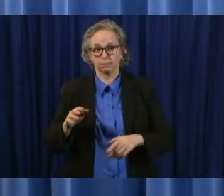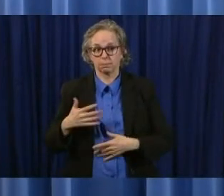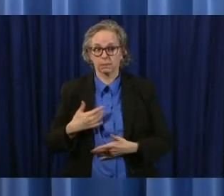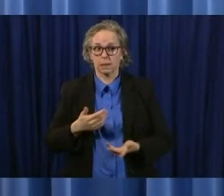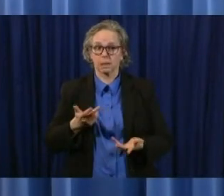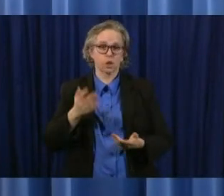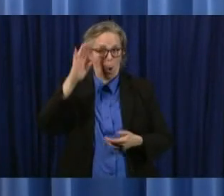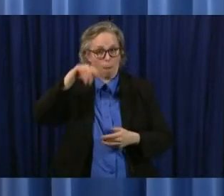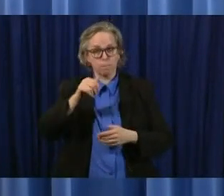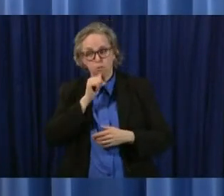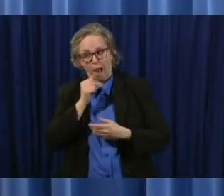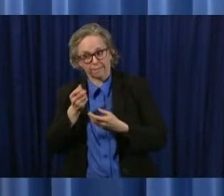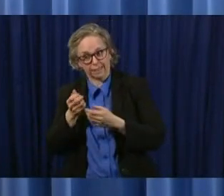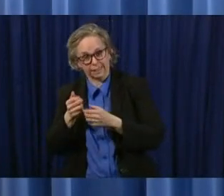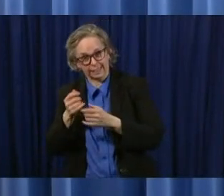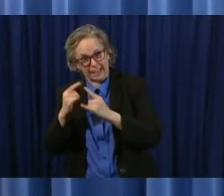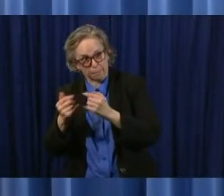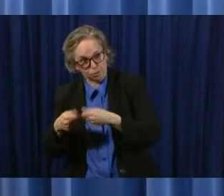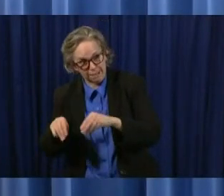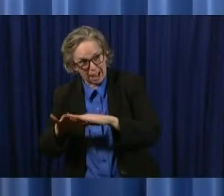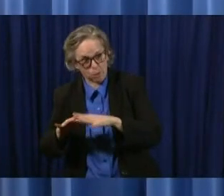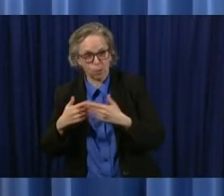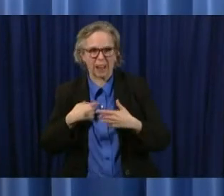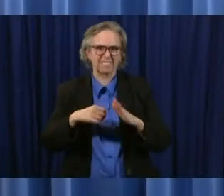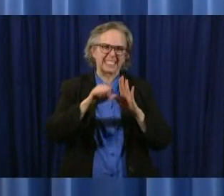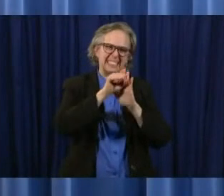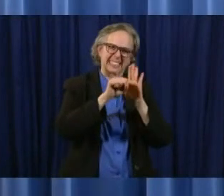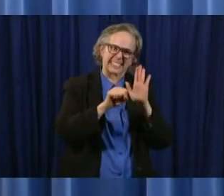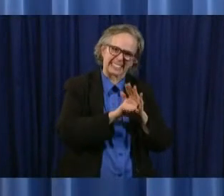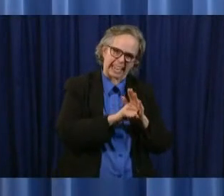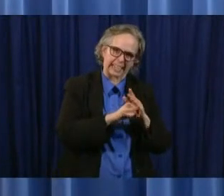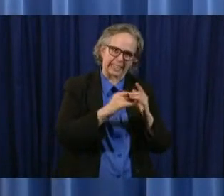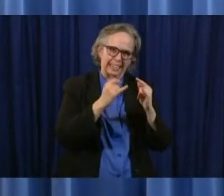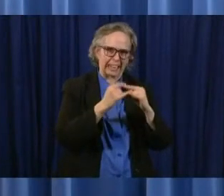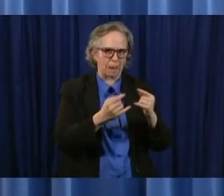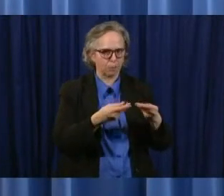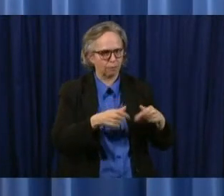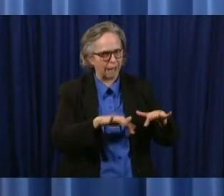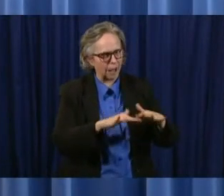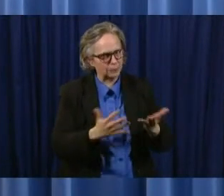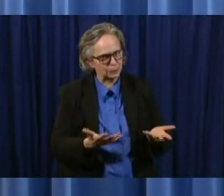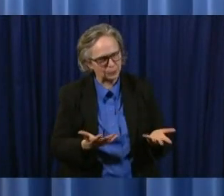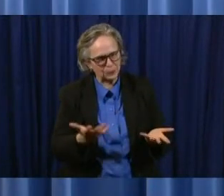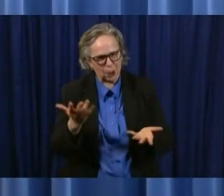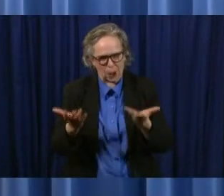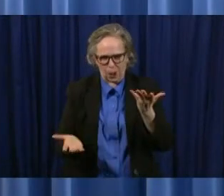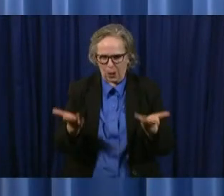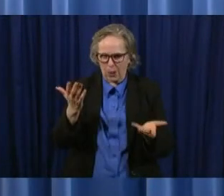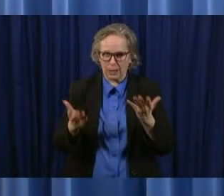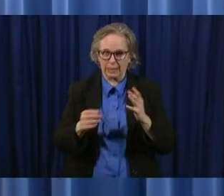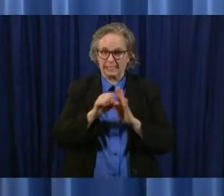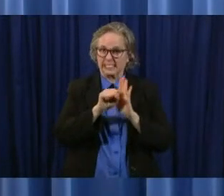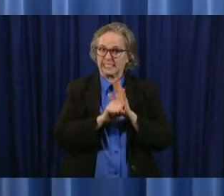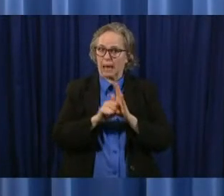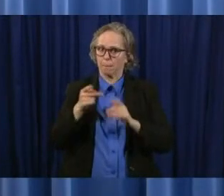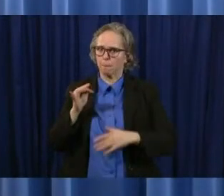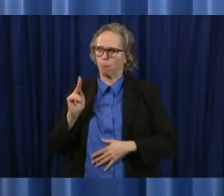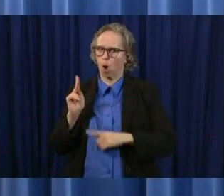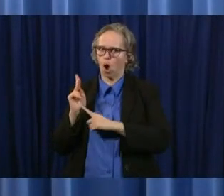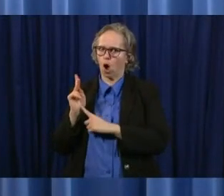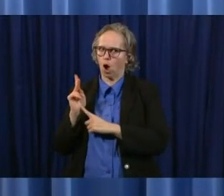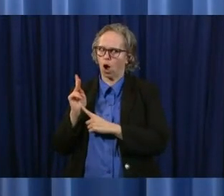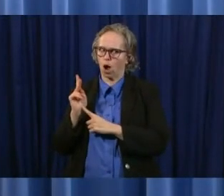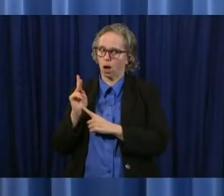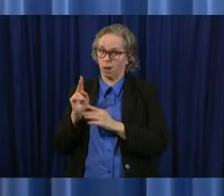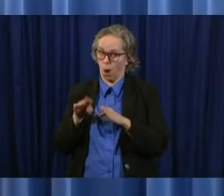also have the state campgrounds um and you know our our state parks uh remain open